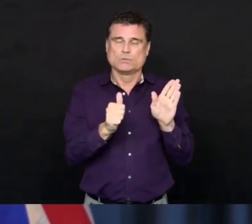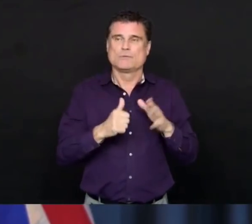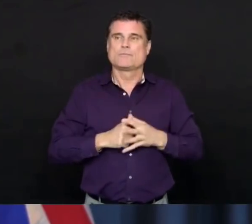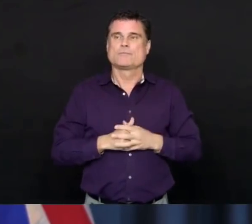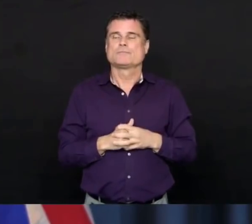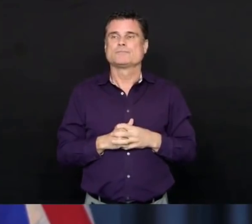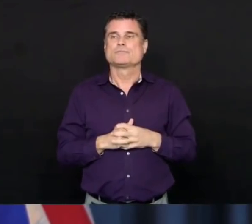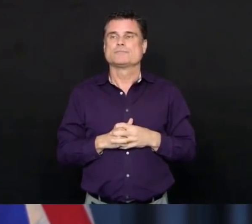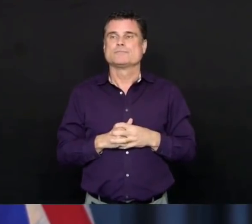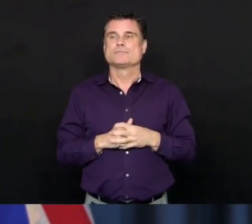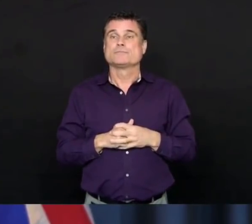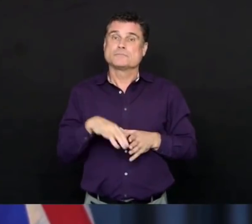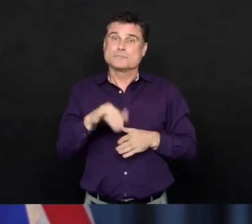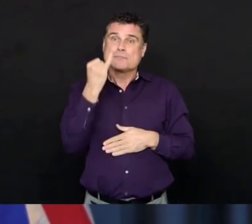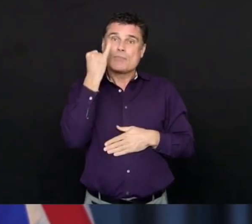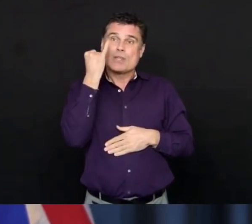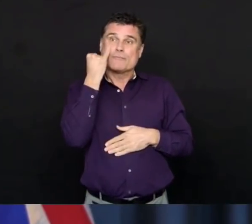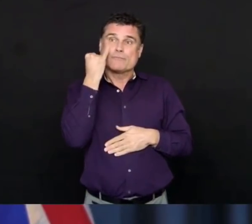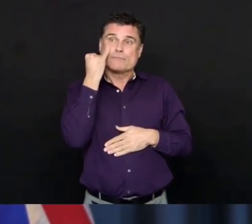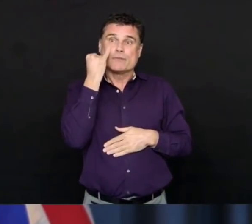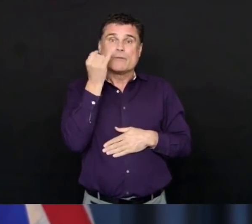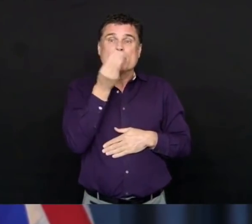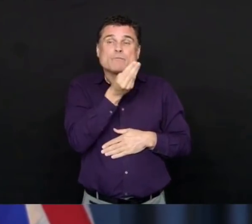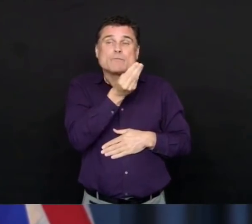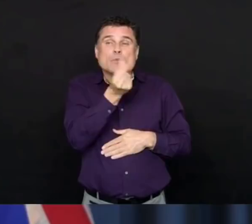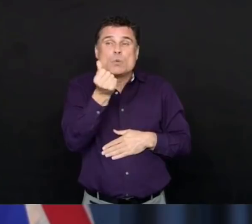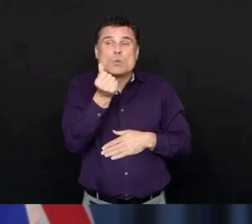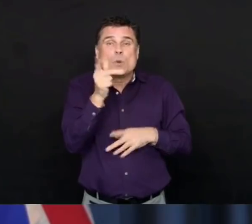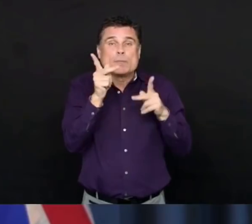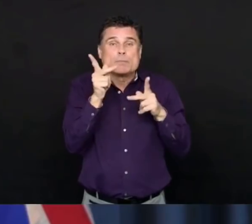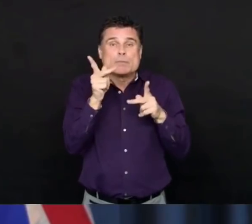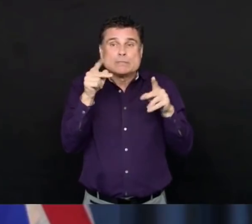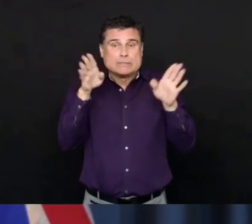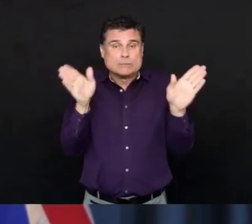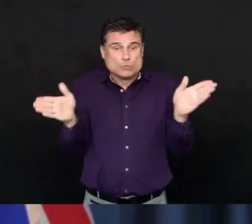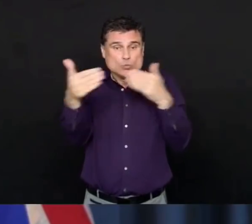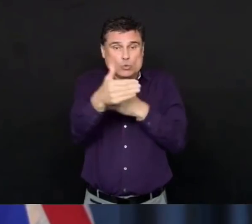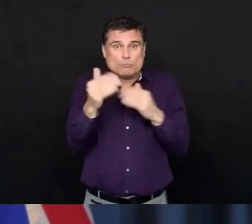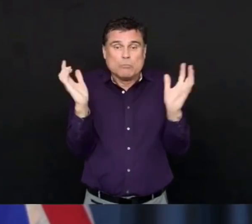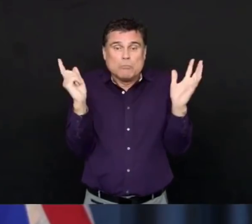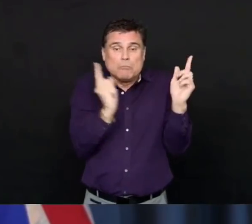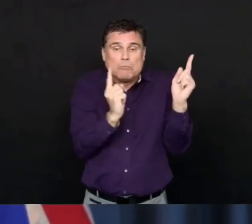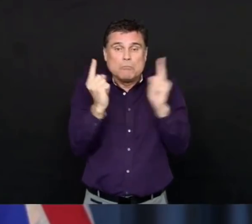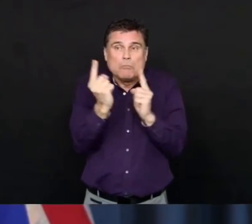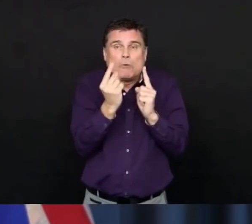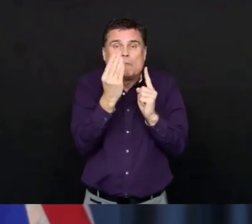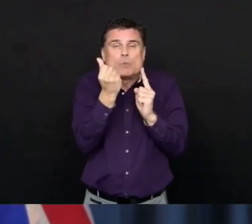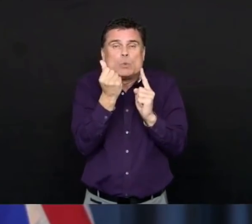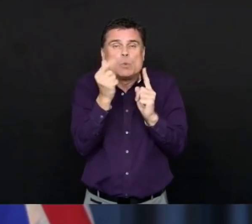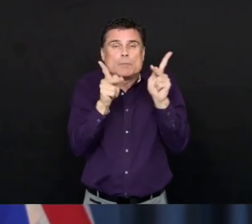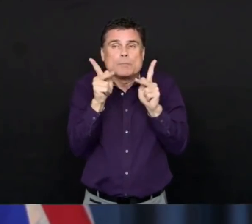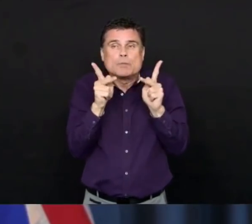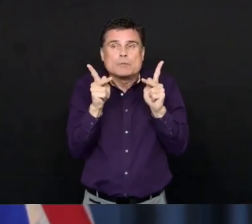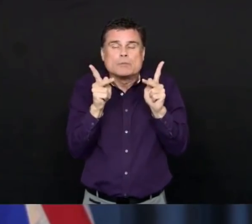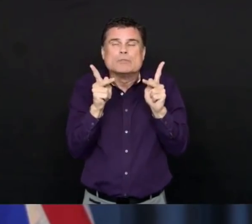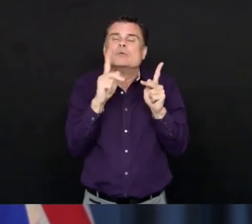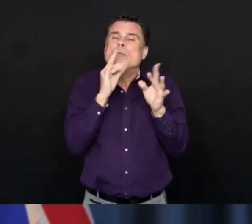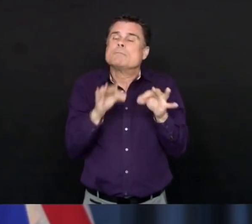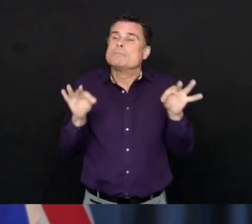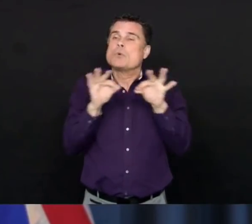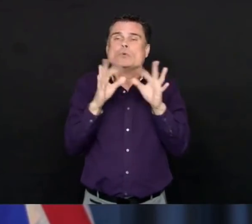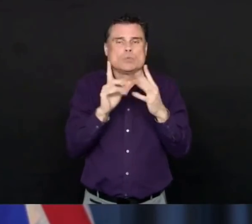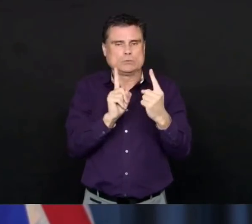need you to do, like cleaning your hands regularly, making sure you're covering your cough, that if you are feeling at all